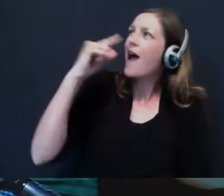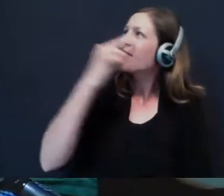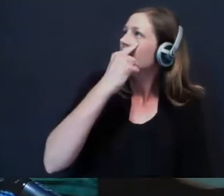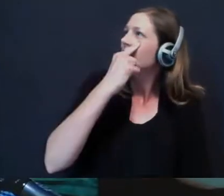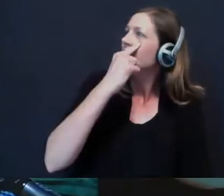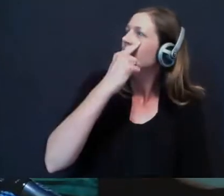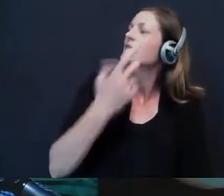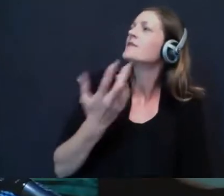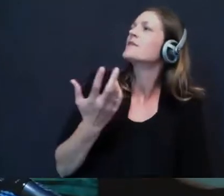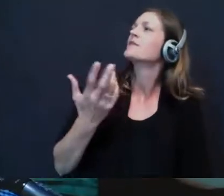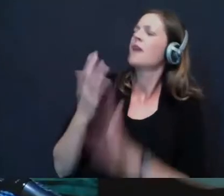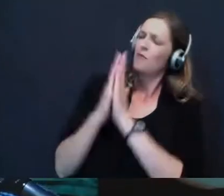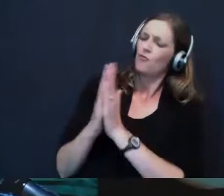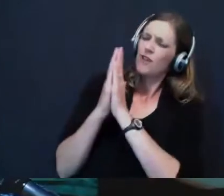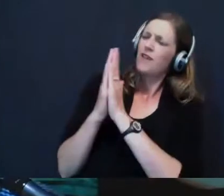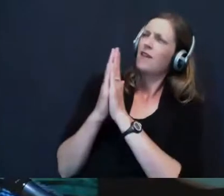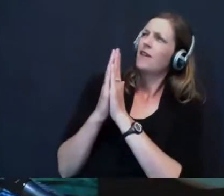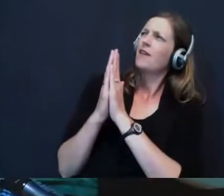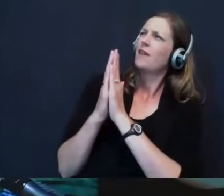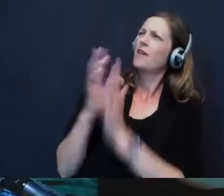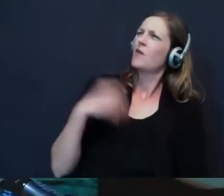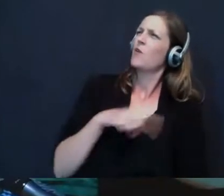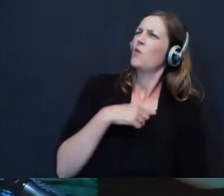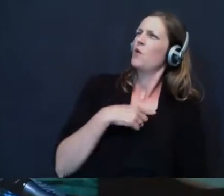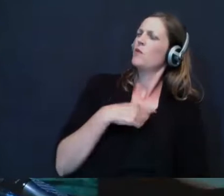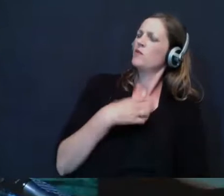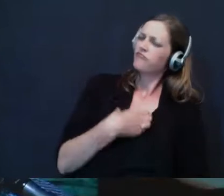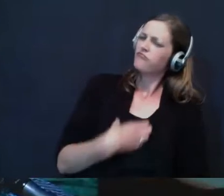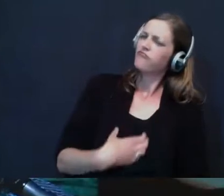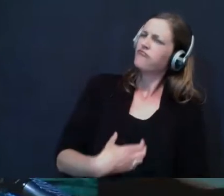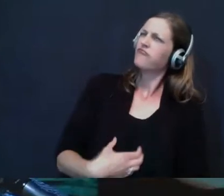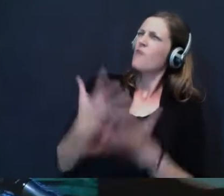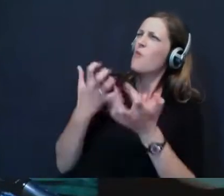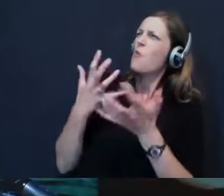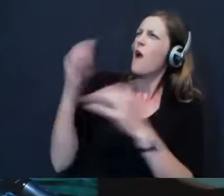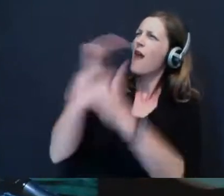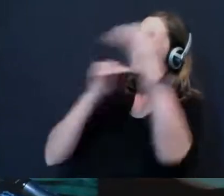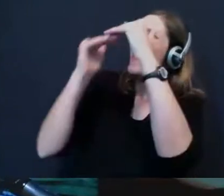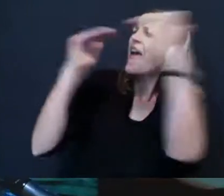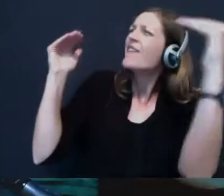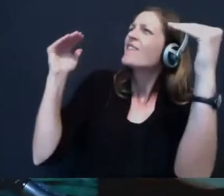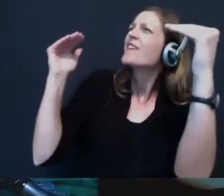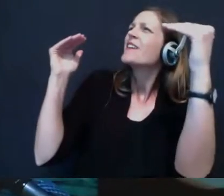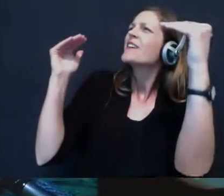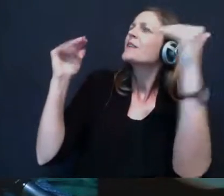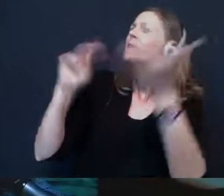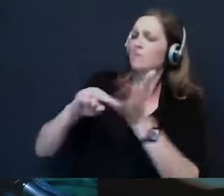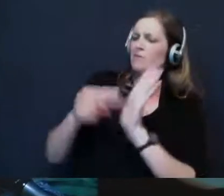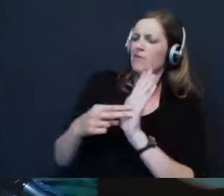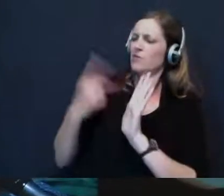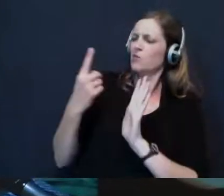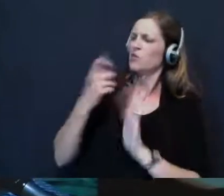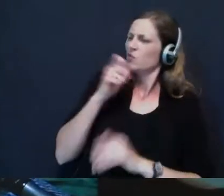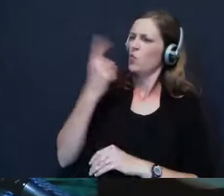Lord, I pray that we would long for heaven in such a way that we wouldn't just want to leave here.